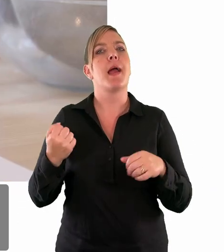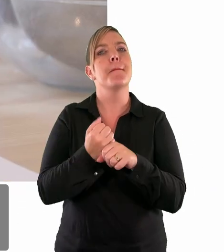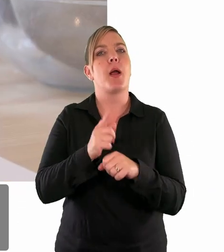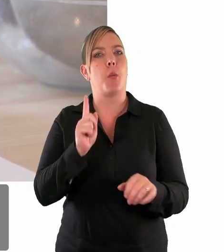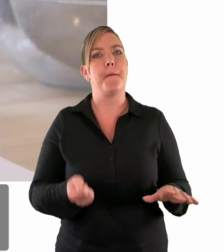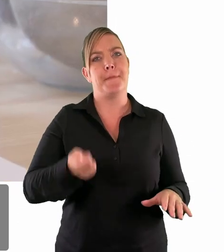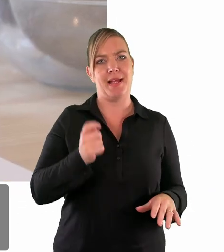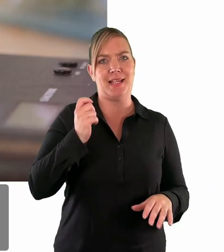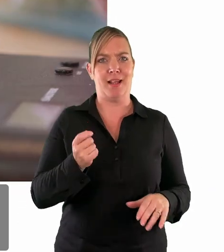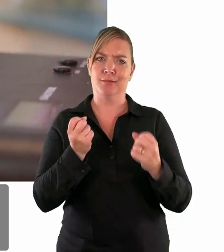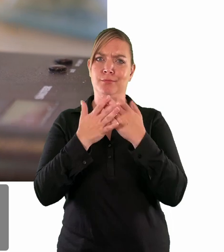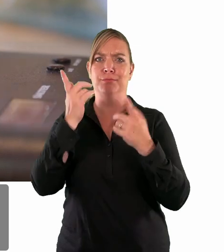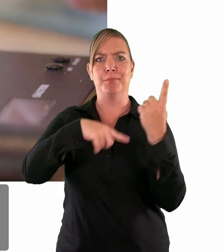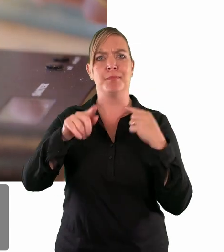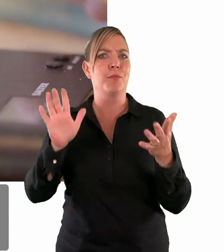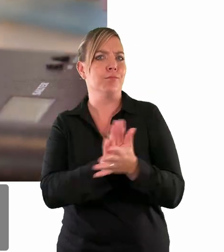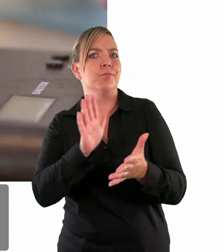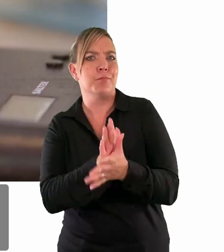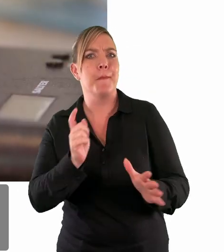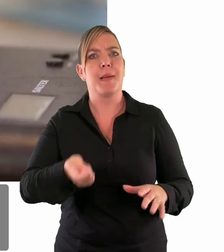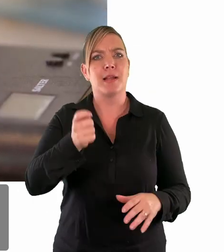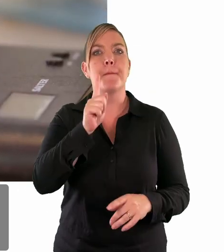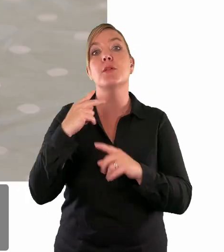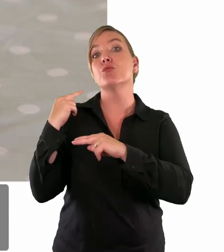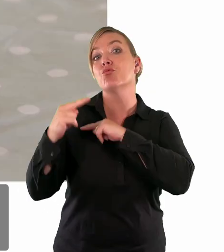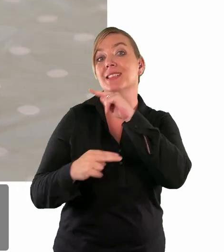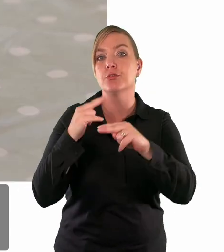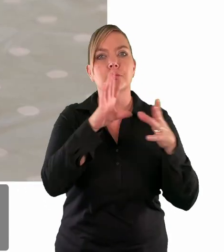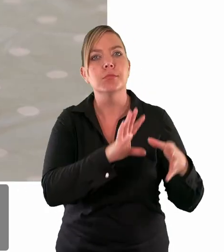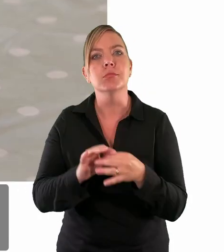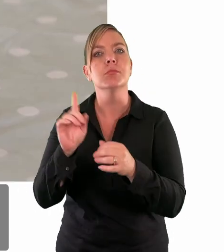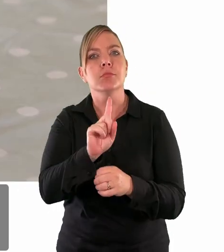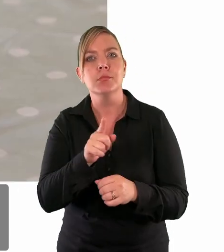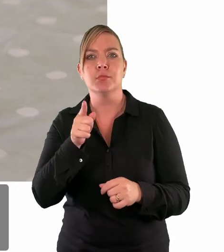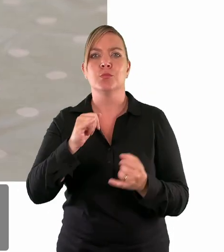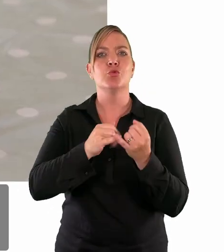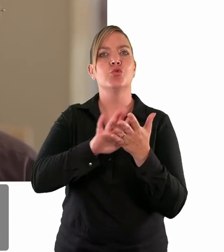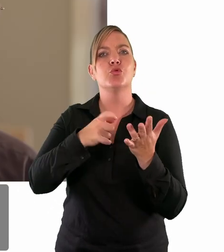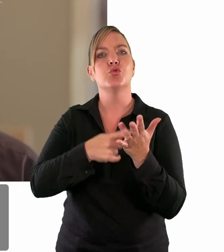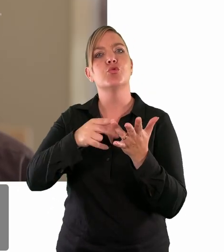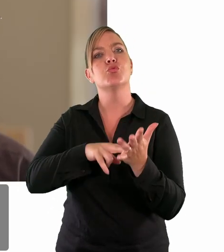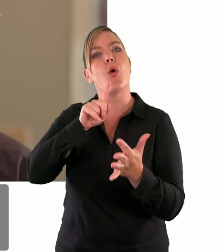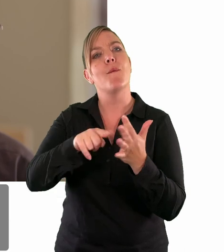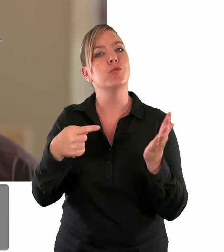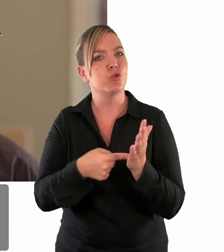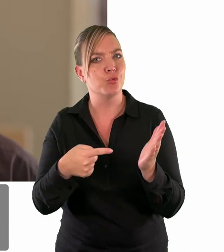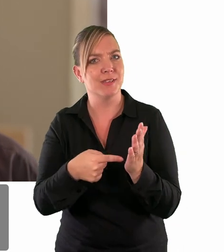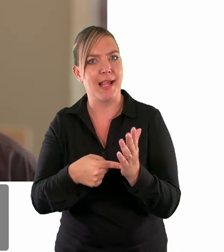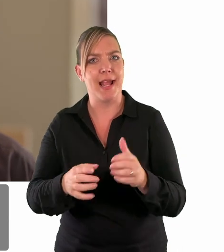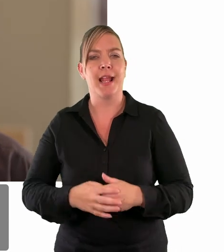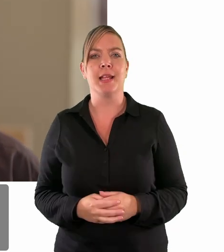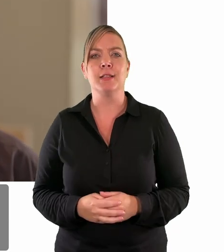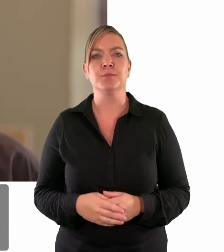Lots of people enjoy pancakes of course but the tradition of pancakes is that they were what was made and eaten on Shrove Tuesday.